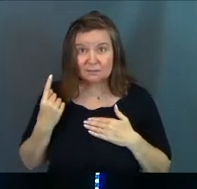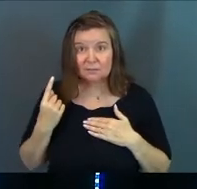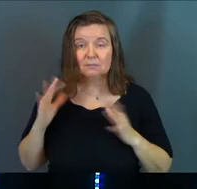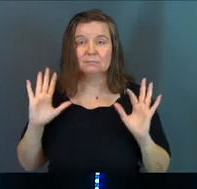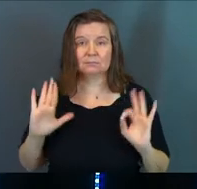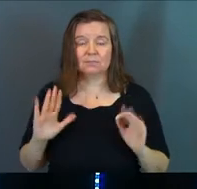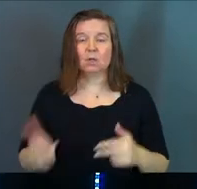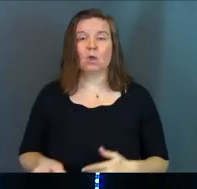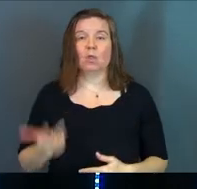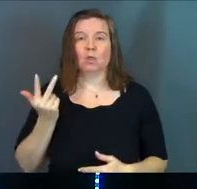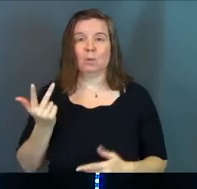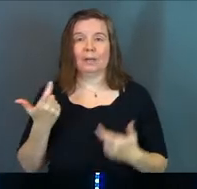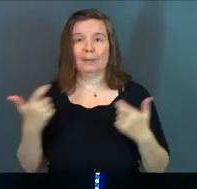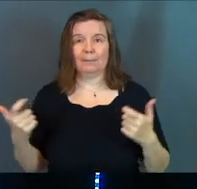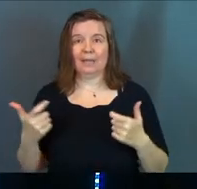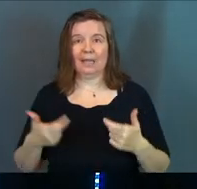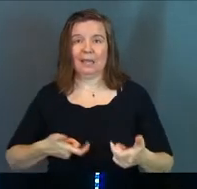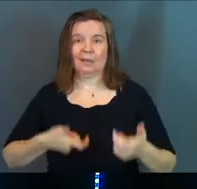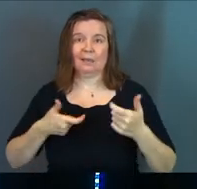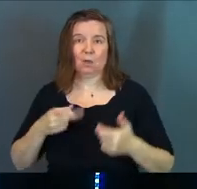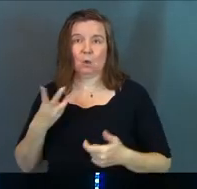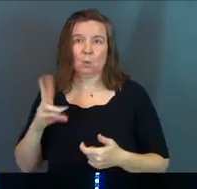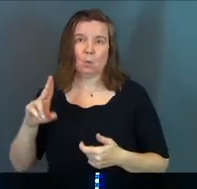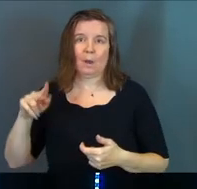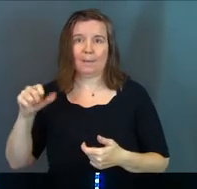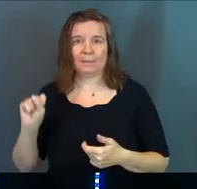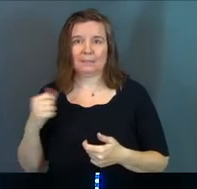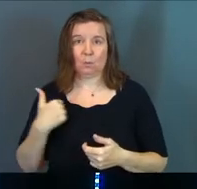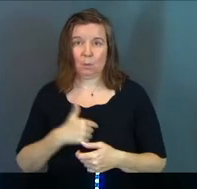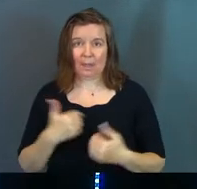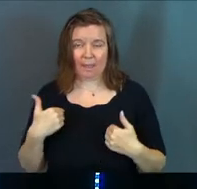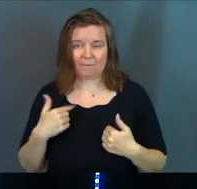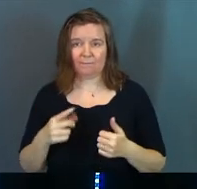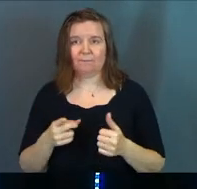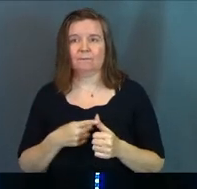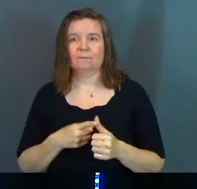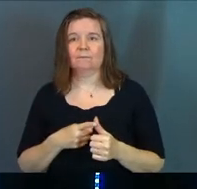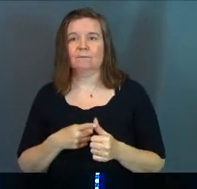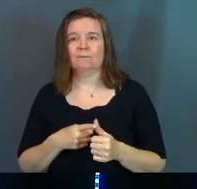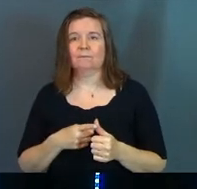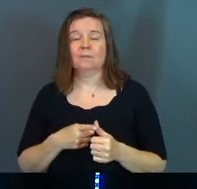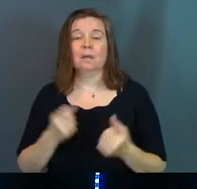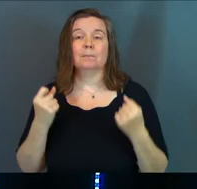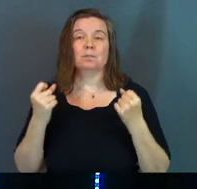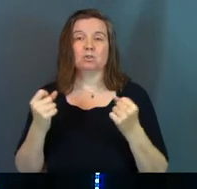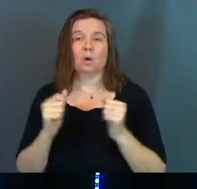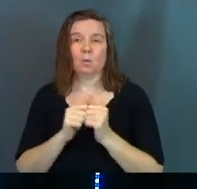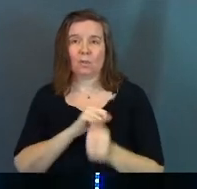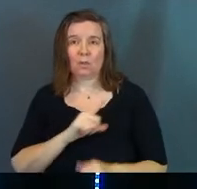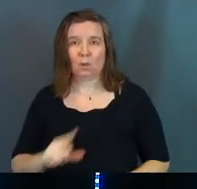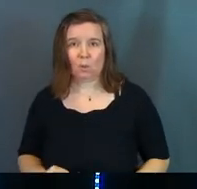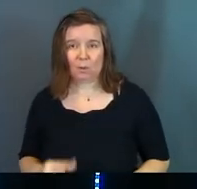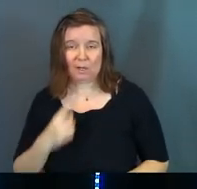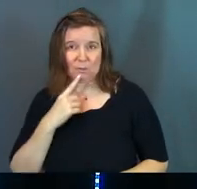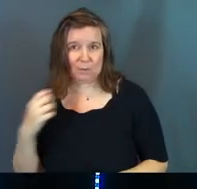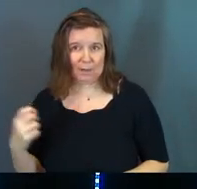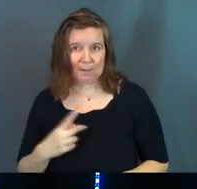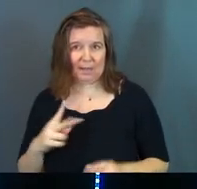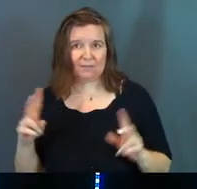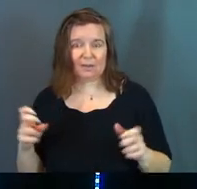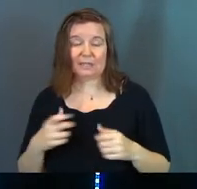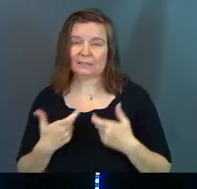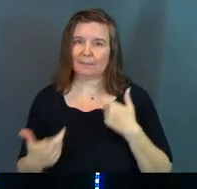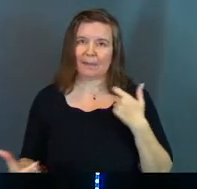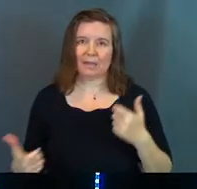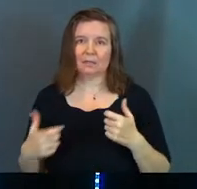Okay, so three big weapons of our warfare that we've got. Number one, be strong in the Lord. I told you we're going to come back to that phrase.